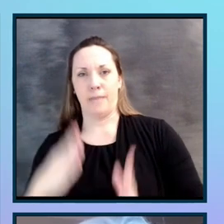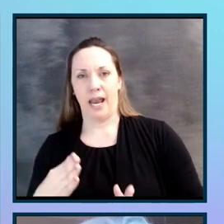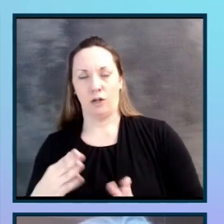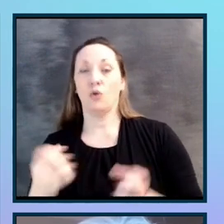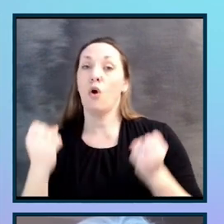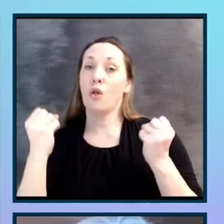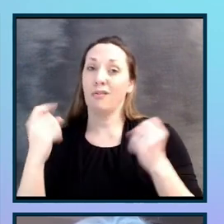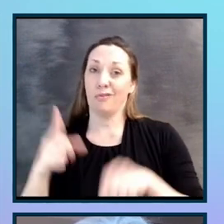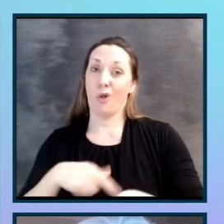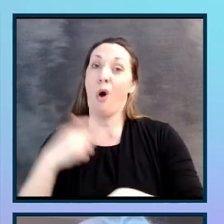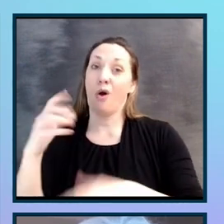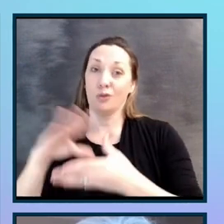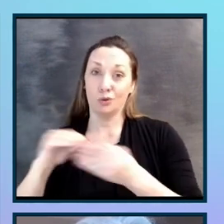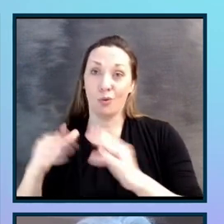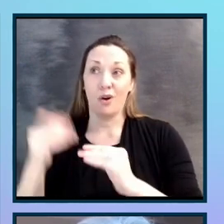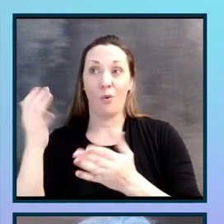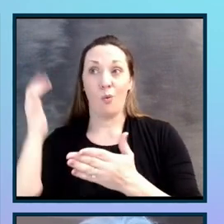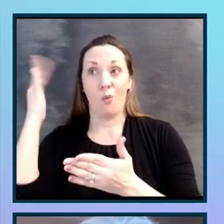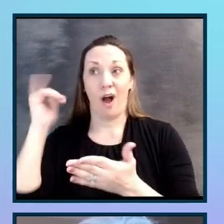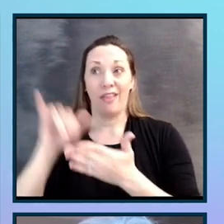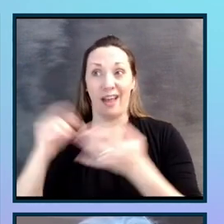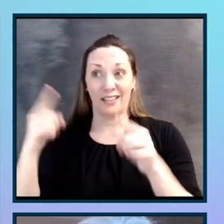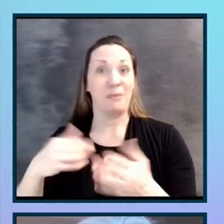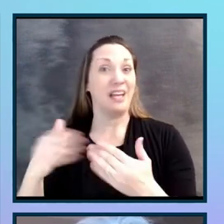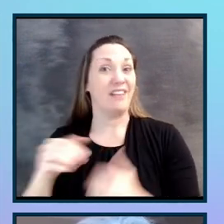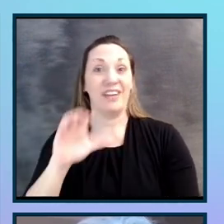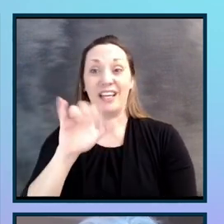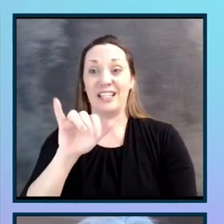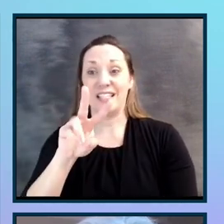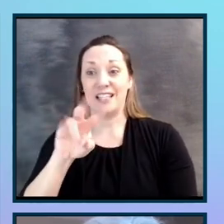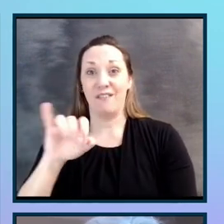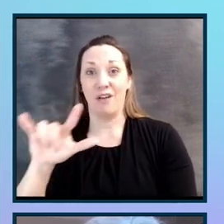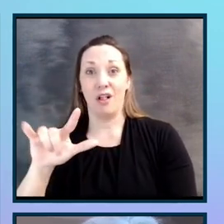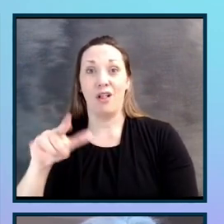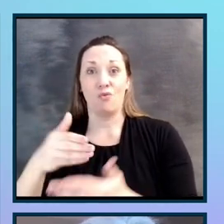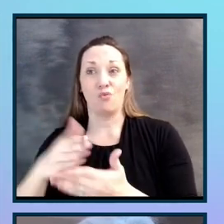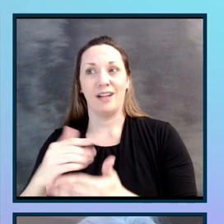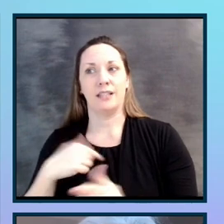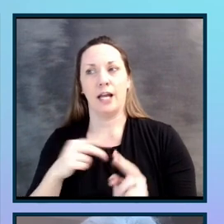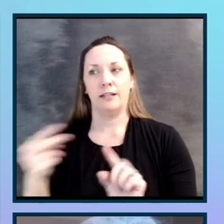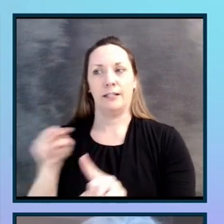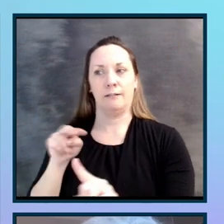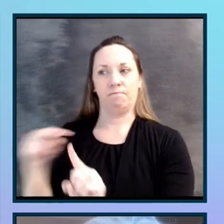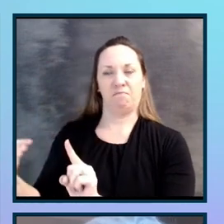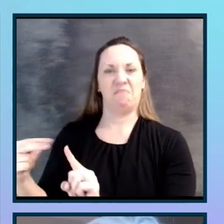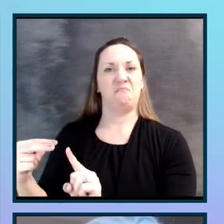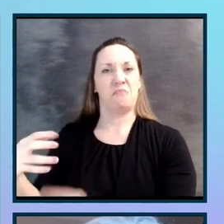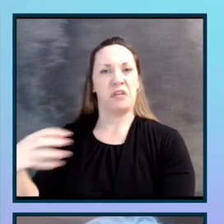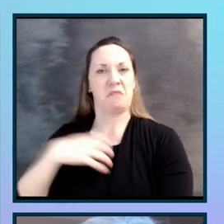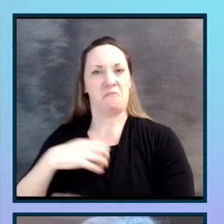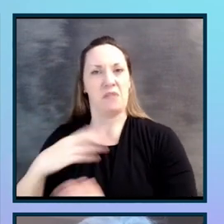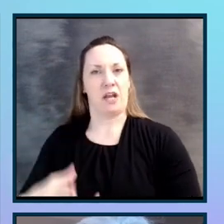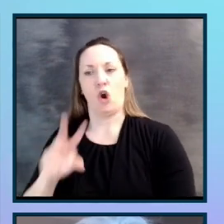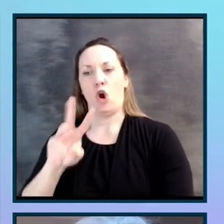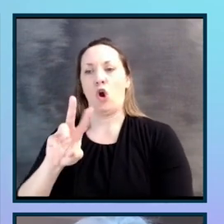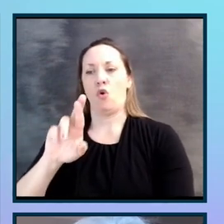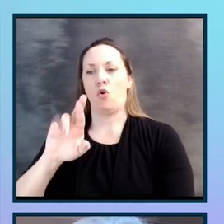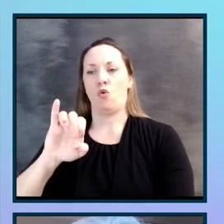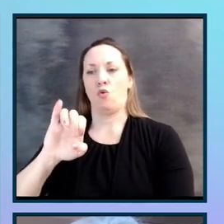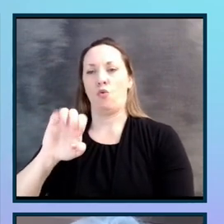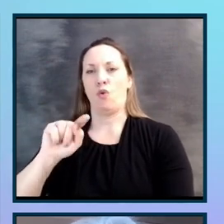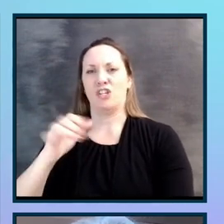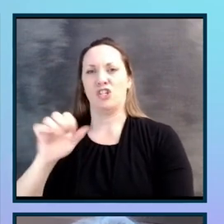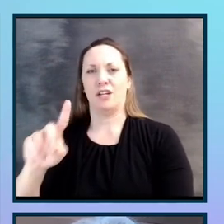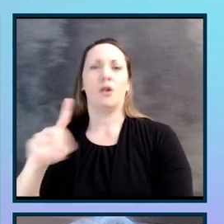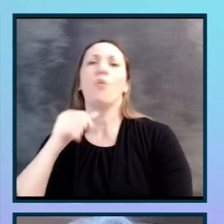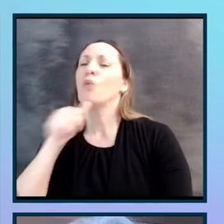happened, that plaintiffs, even in civil rights cases, are seen as wretched complainers. We don't use that term because it's loaded. Defendants. In